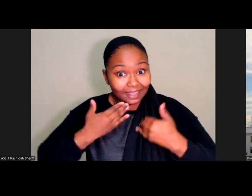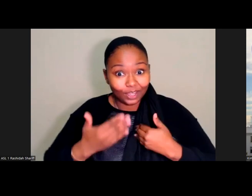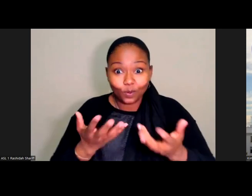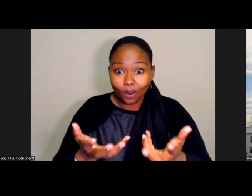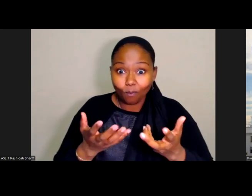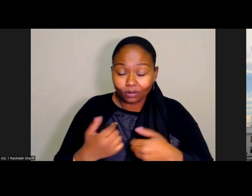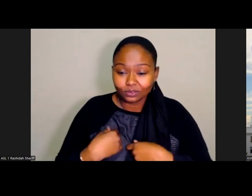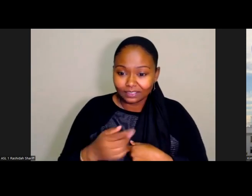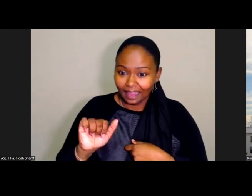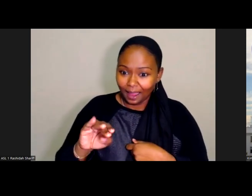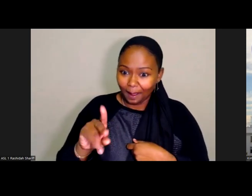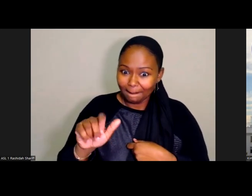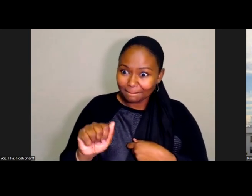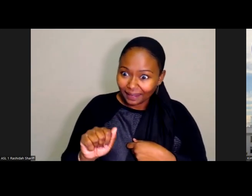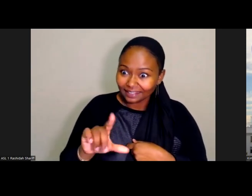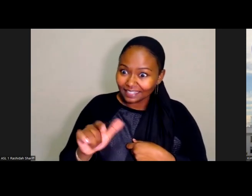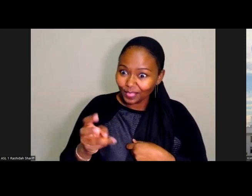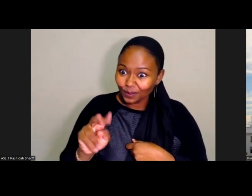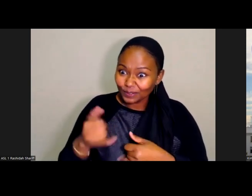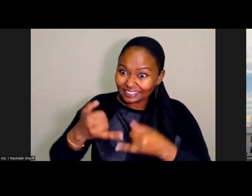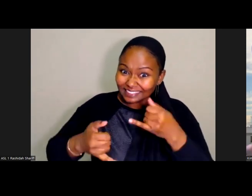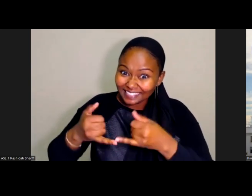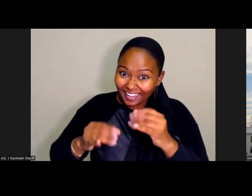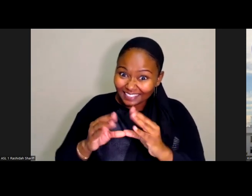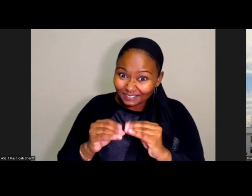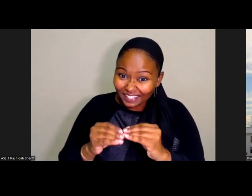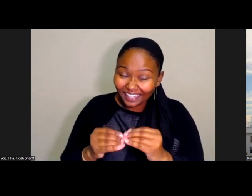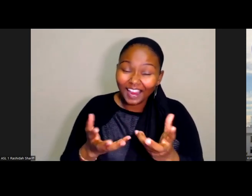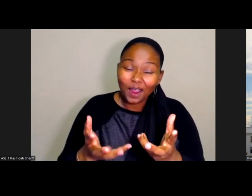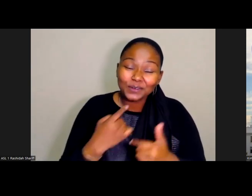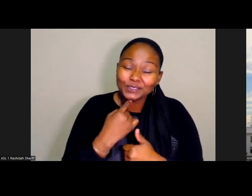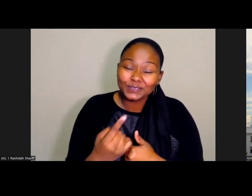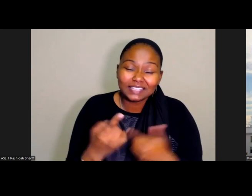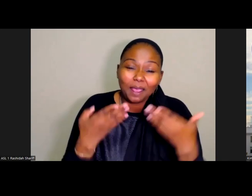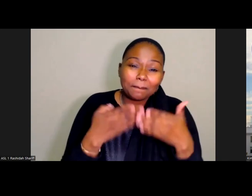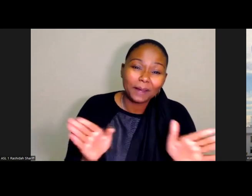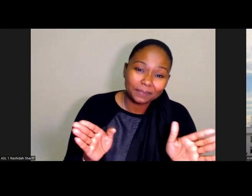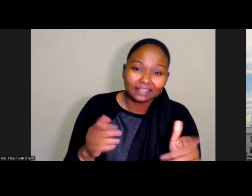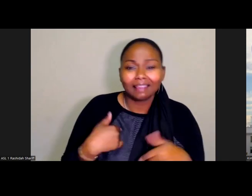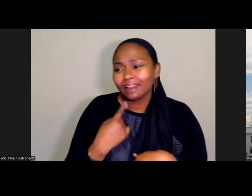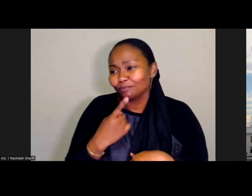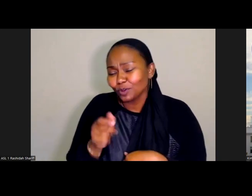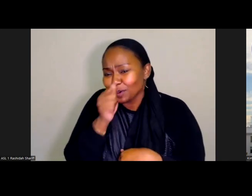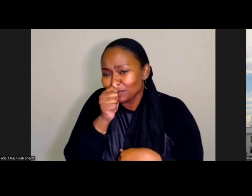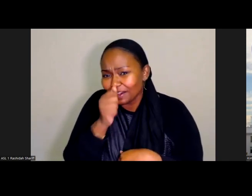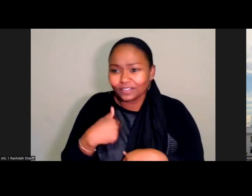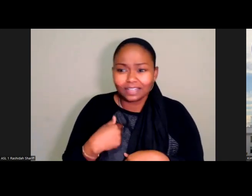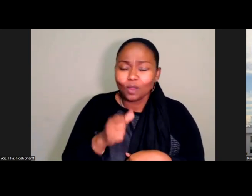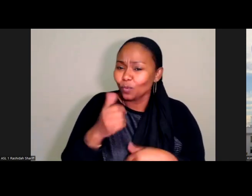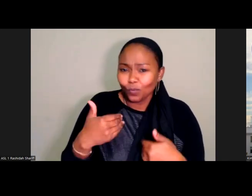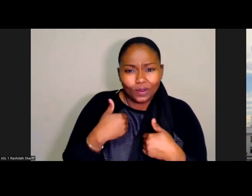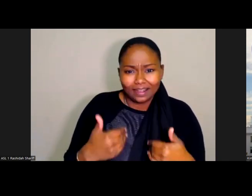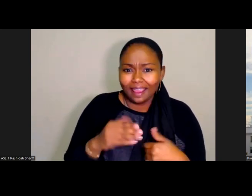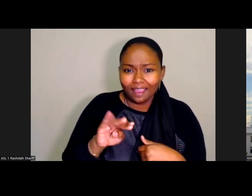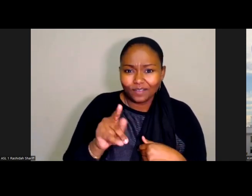believe this is Amanda Lawrence's last meeting, so I just have to say publicly what I have said to her privately, which is there would not be a master plan for aging